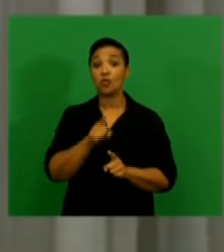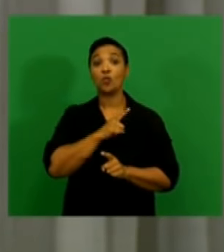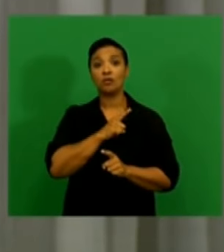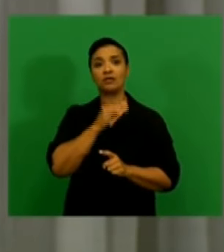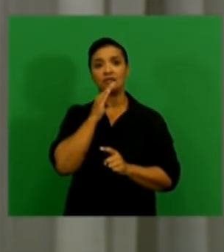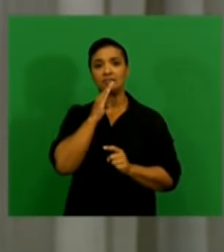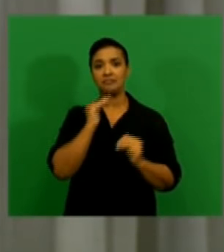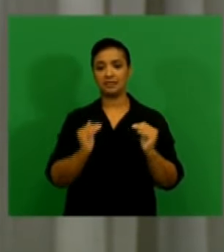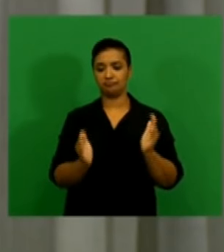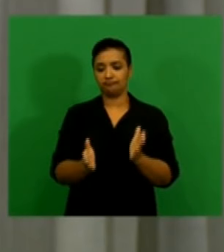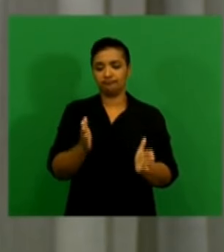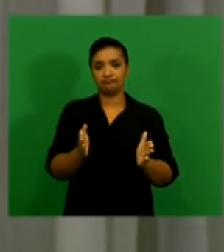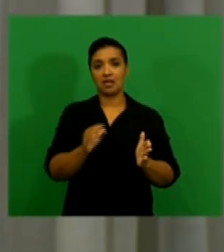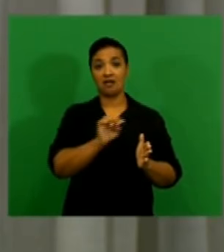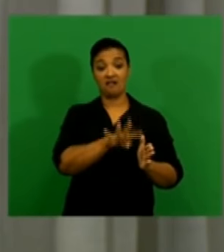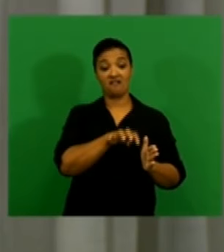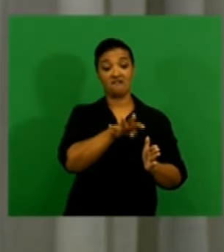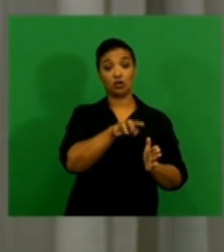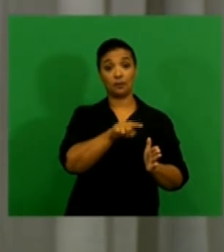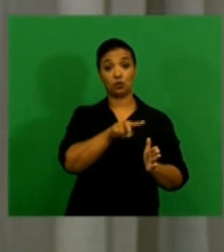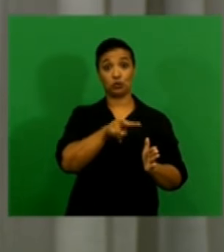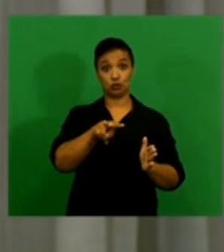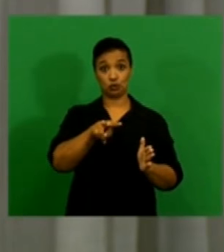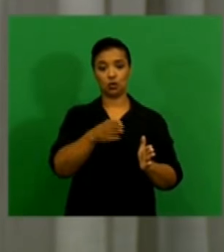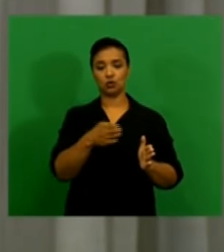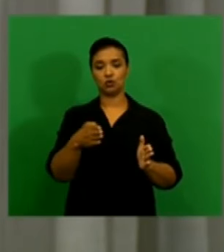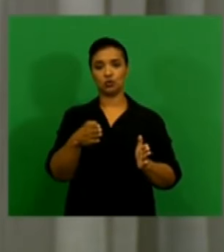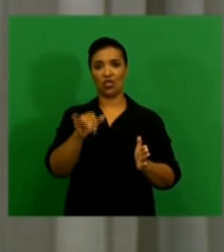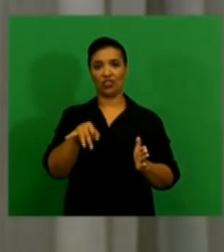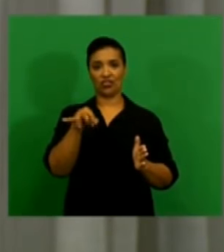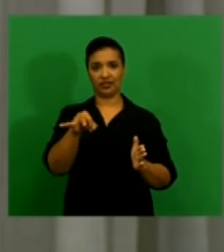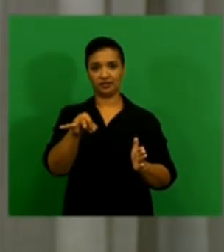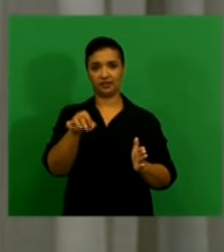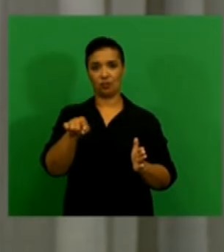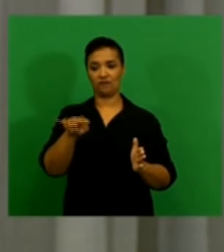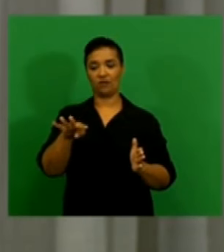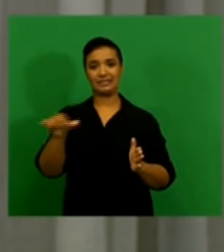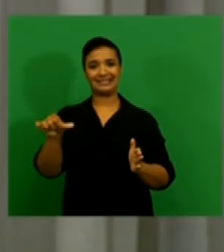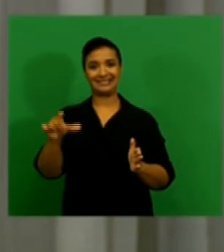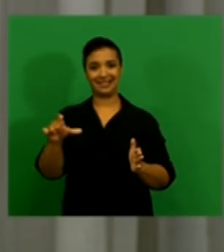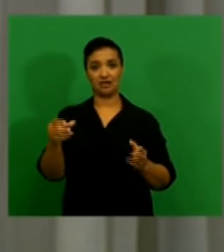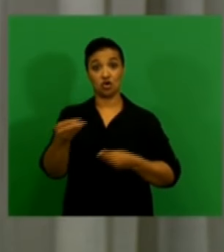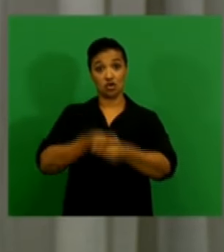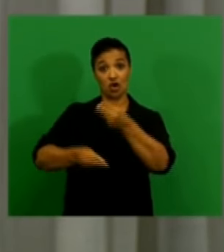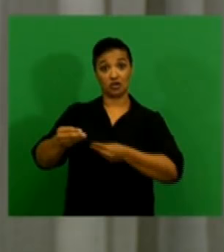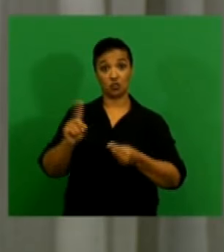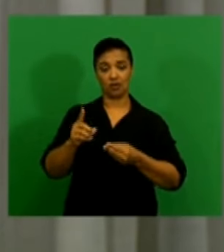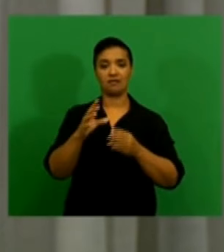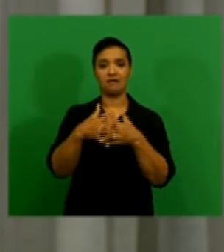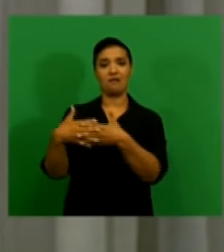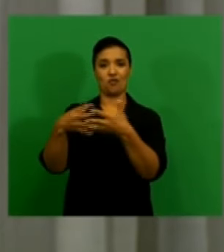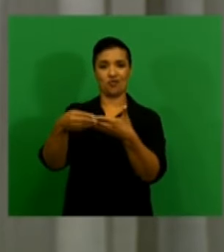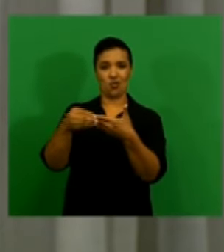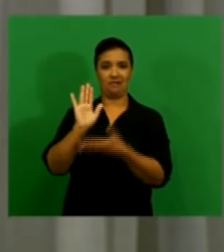relatively narrow range of between 14 rands 22 cents and 13 rands 46 cents against the U.S. dollar.